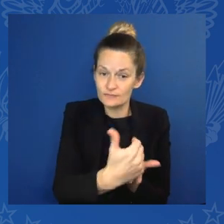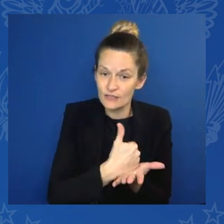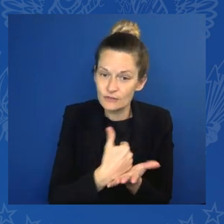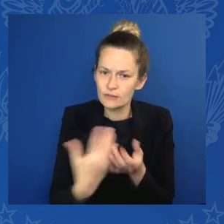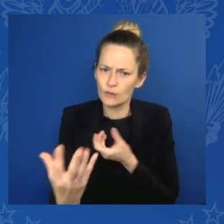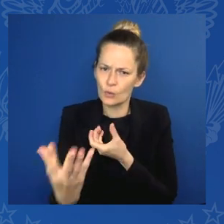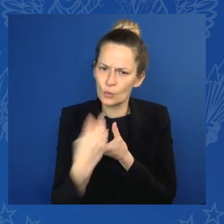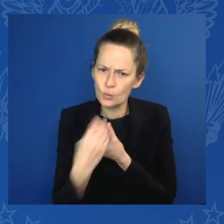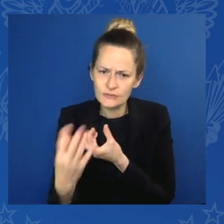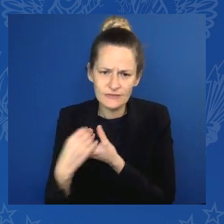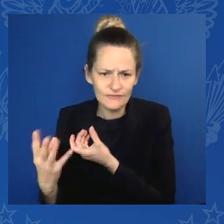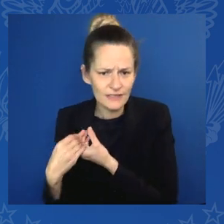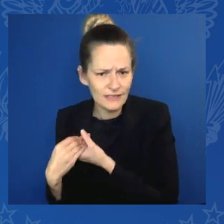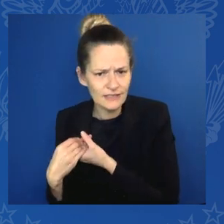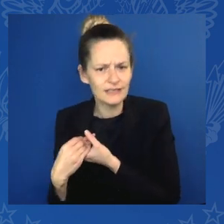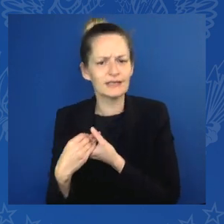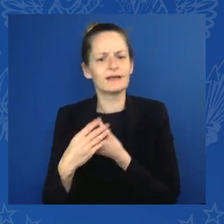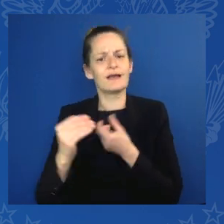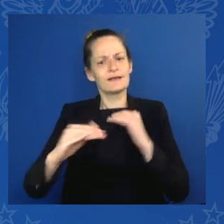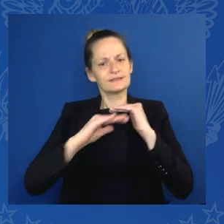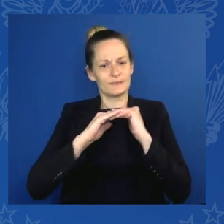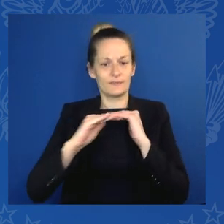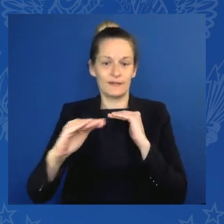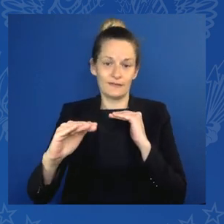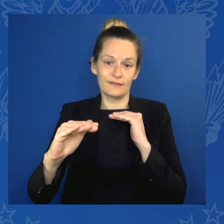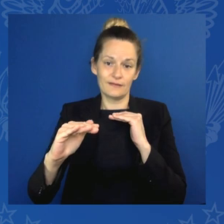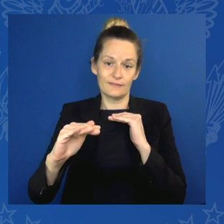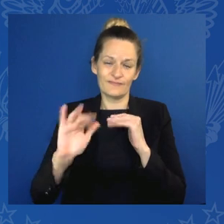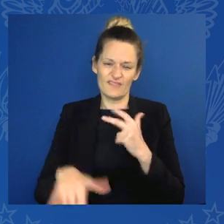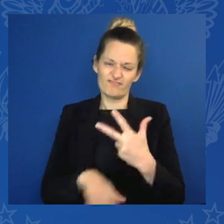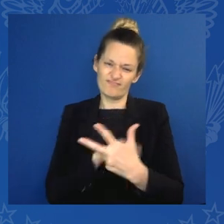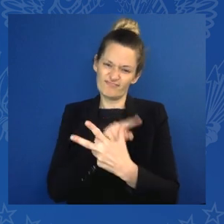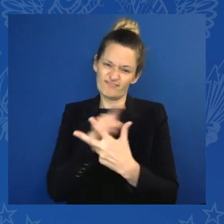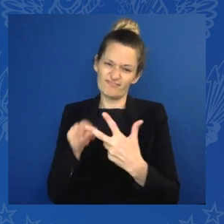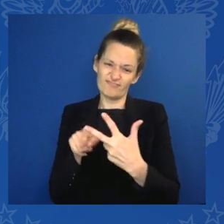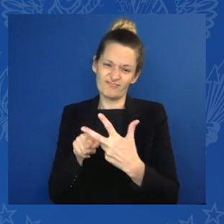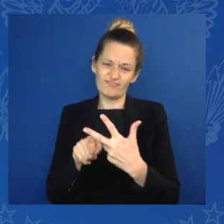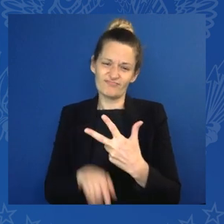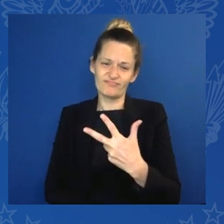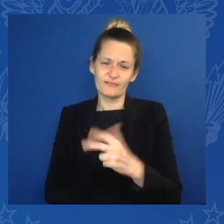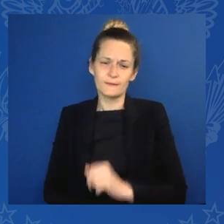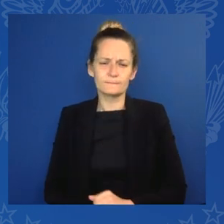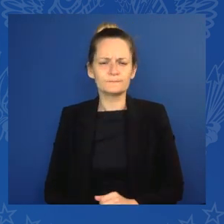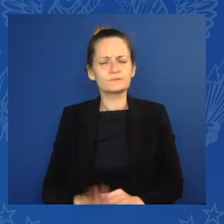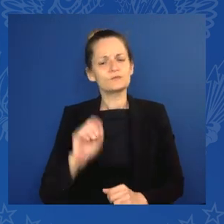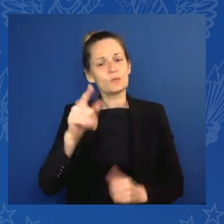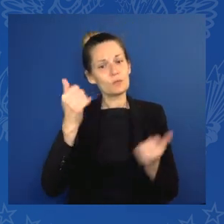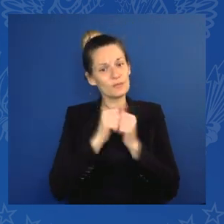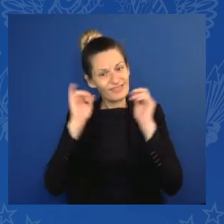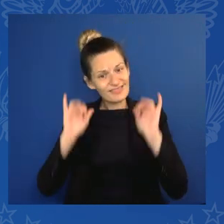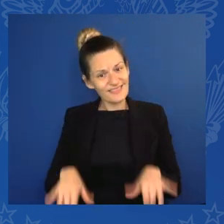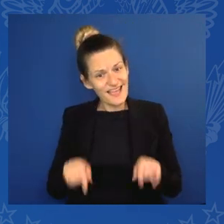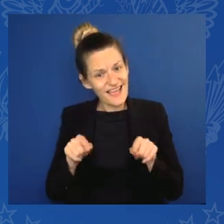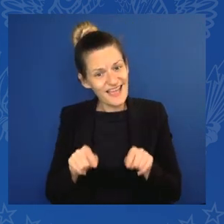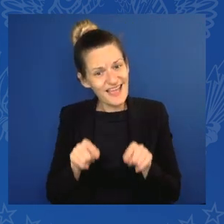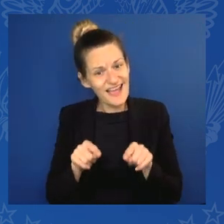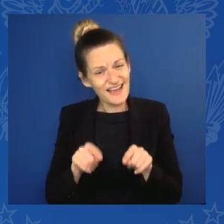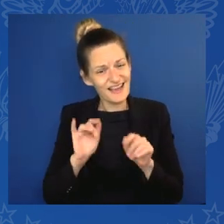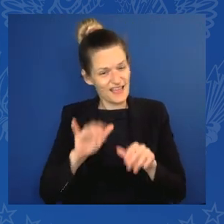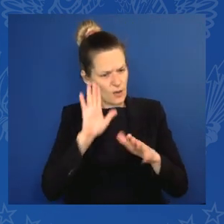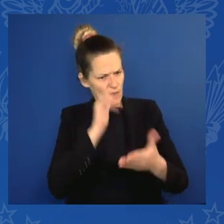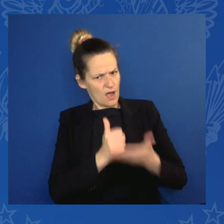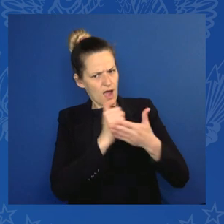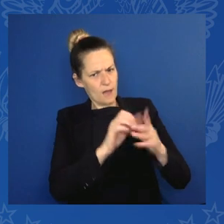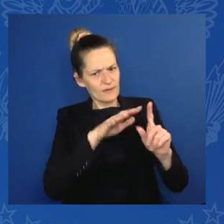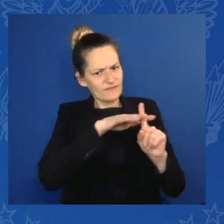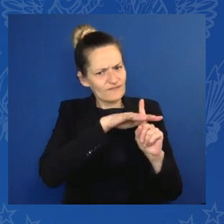the environment and for the workers. And when it mobilizes the private sector. That's what success looks